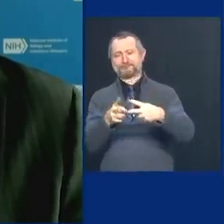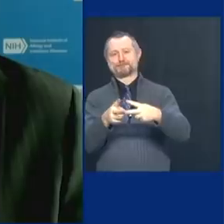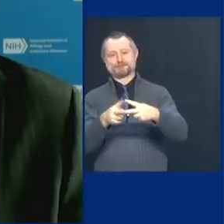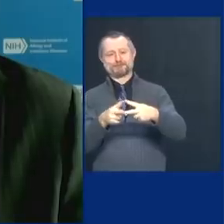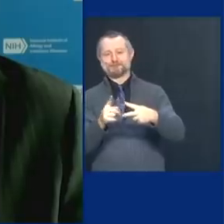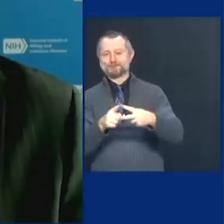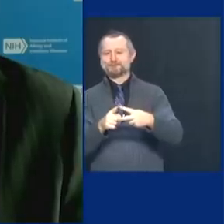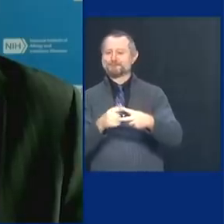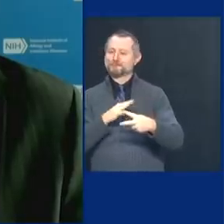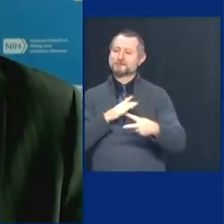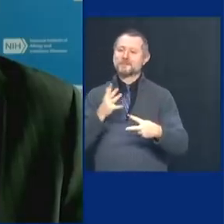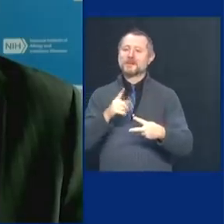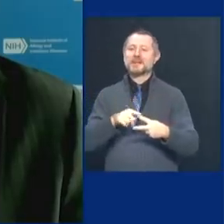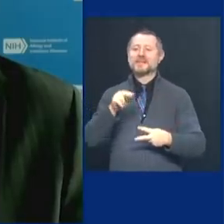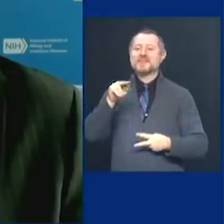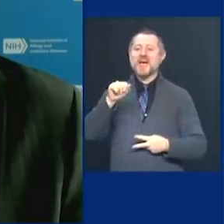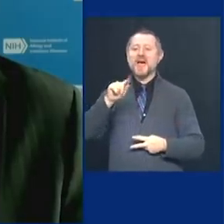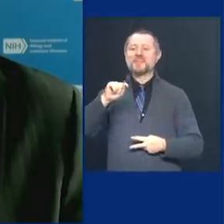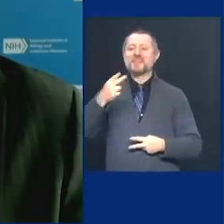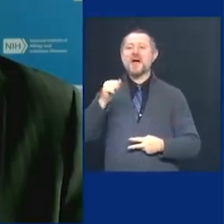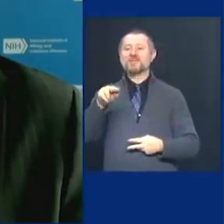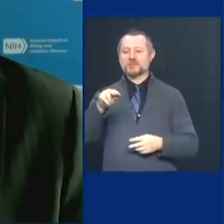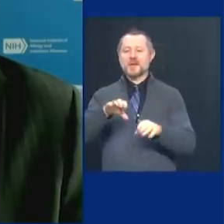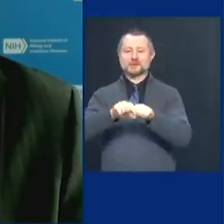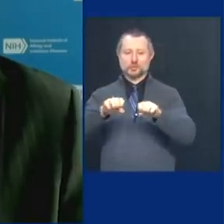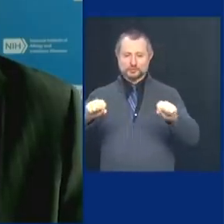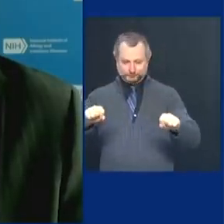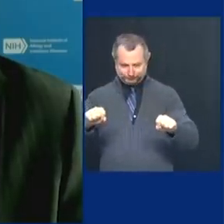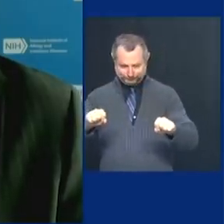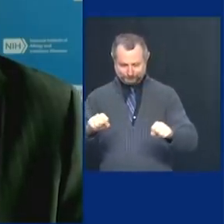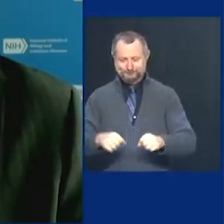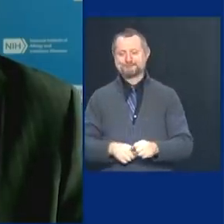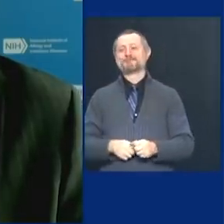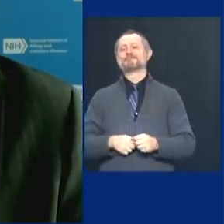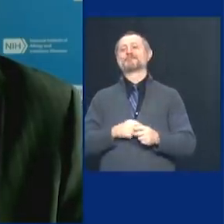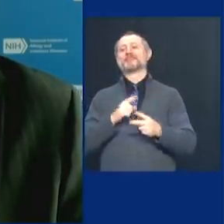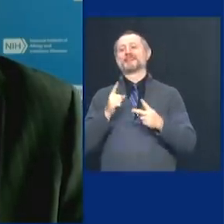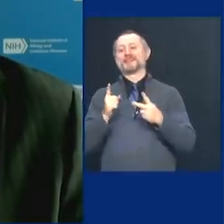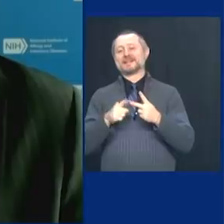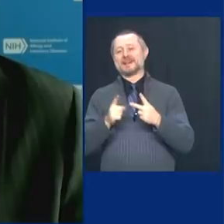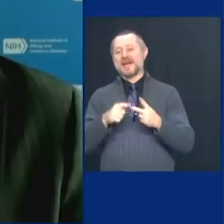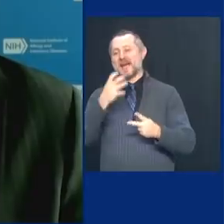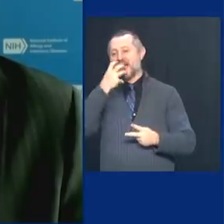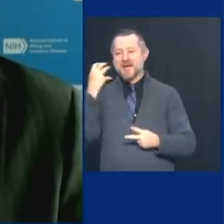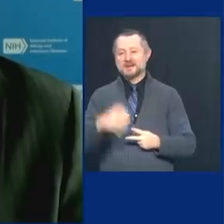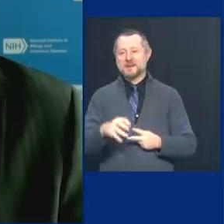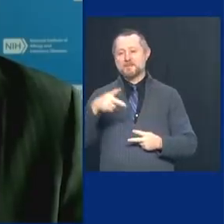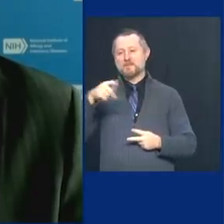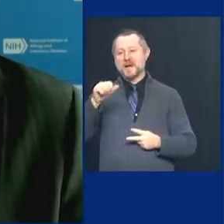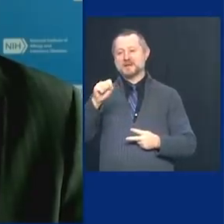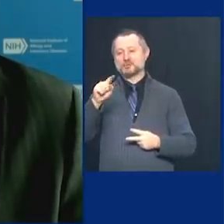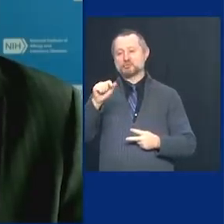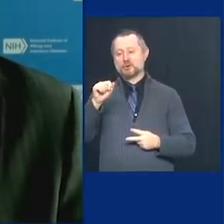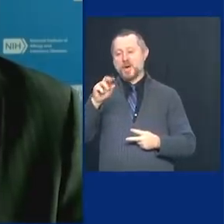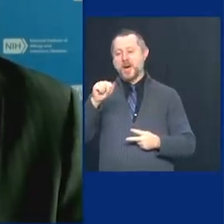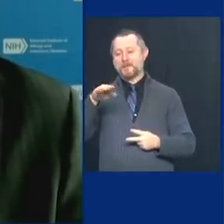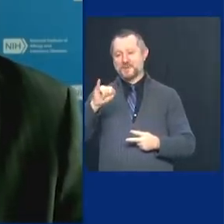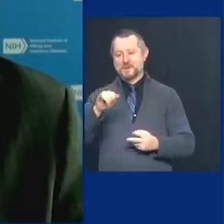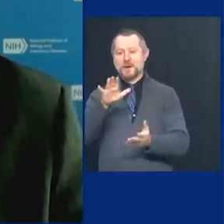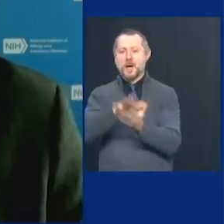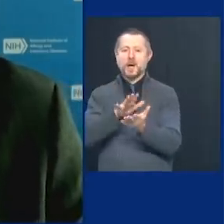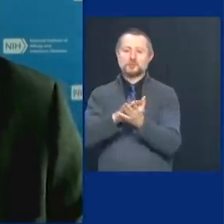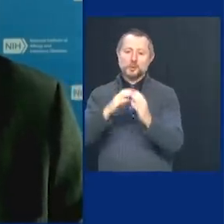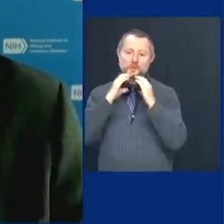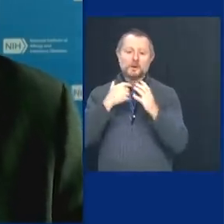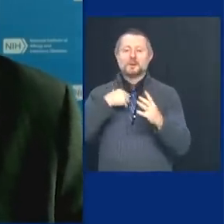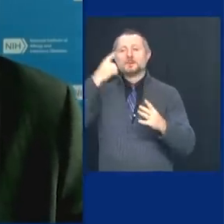Nathan hot dog, and a really steaming pastrami sandwich. That would be really great. All